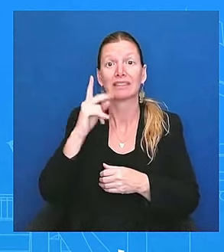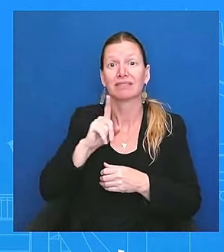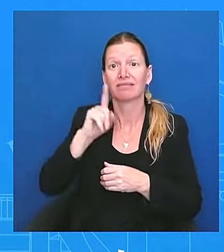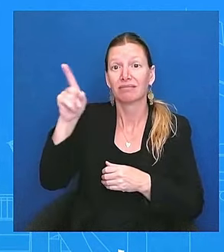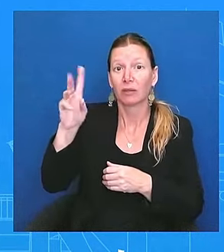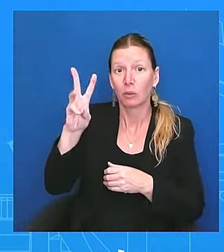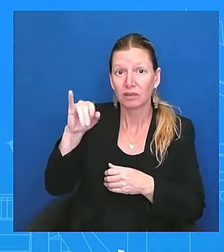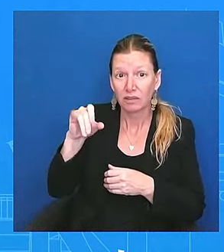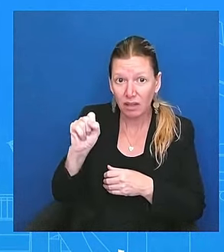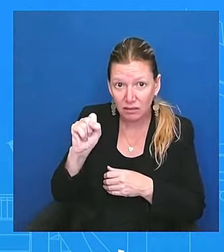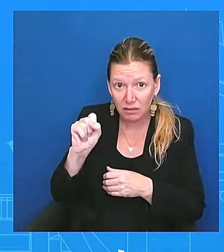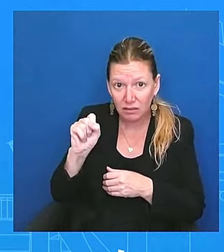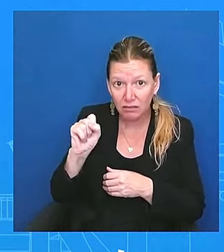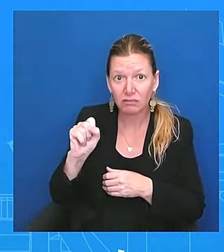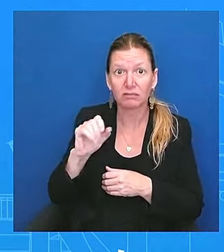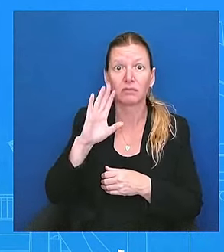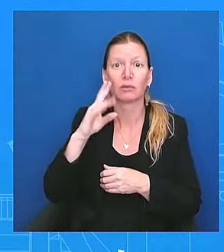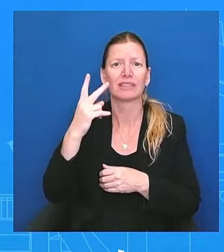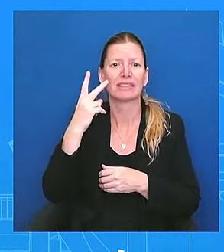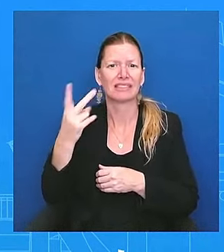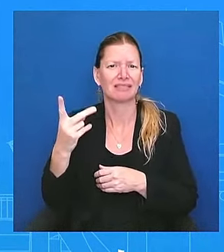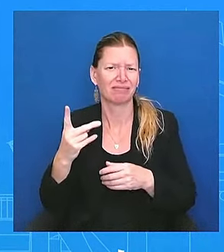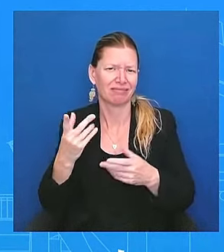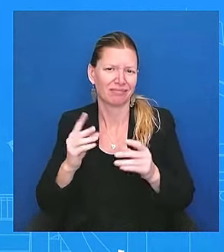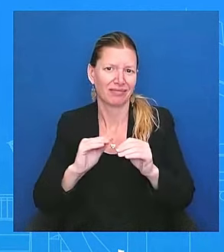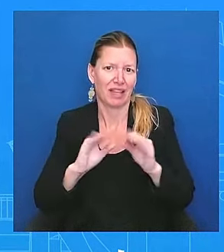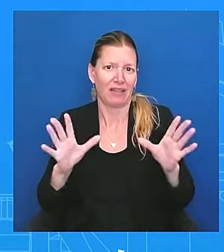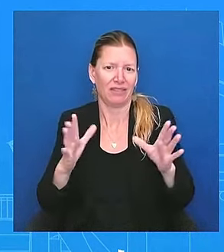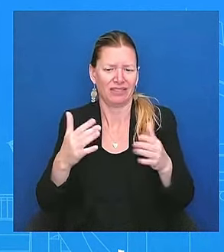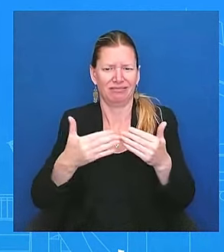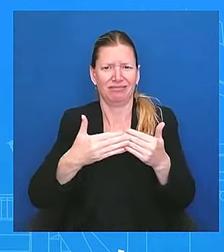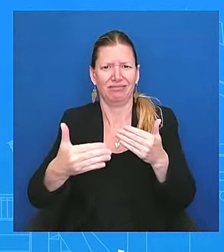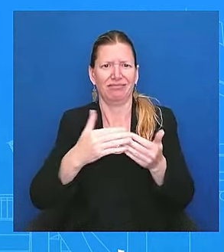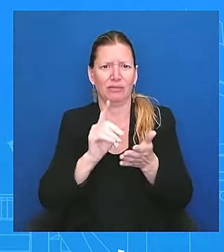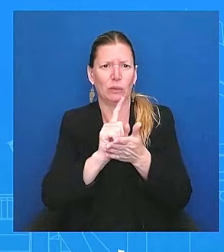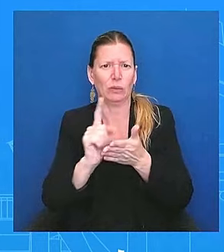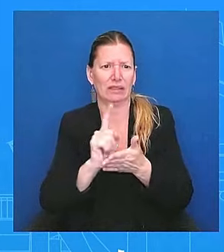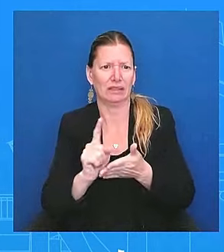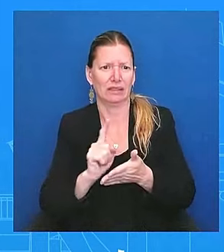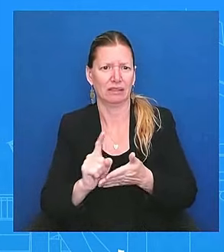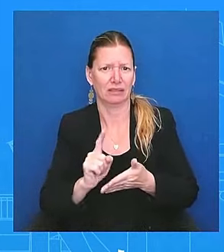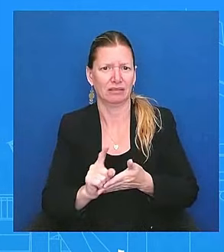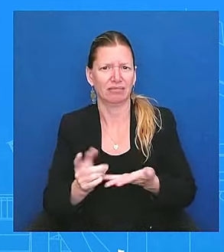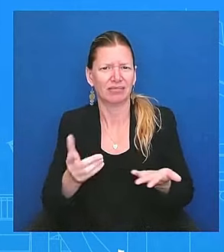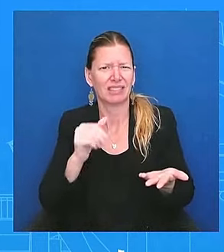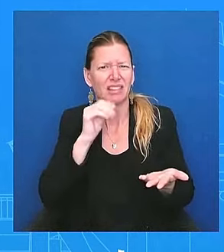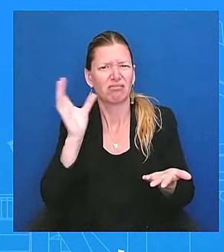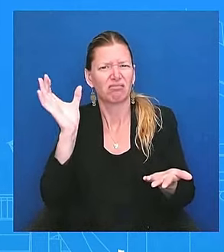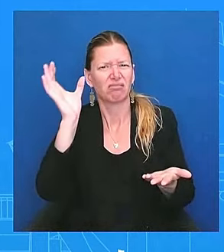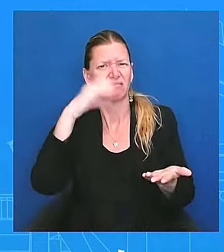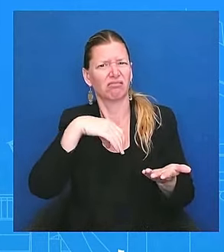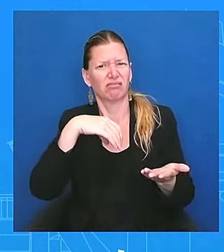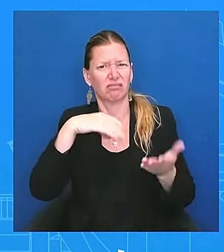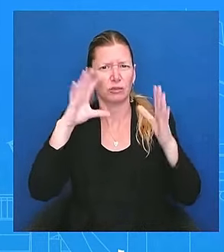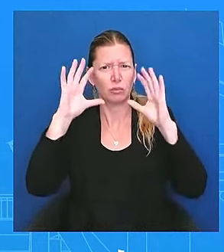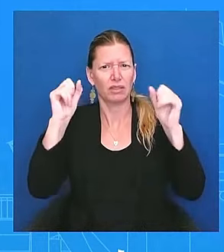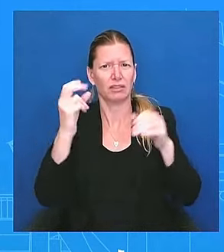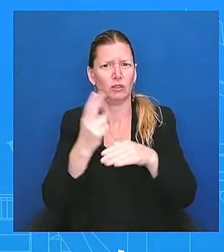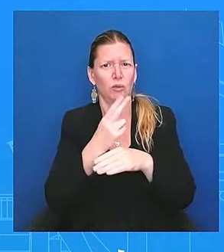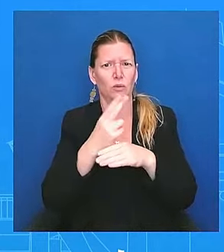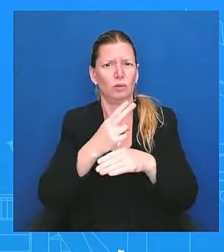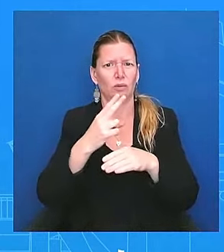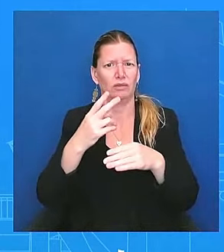obviously, in the upcoming weeks. Look, it is not unusual for a president to use a teleprompter. It isn't. It is not unusual. That is something that presidents